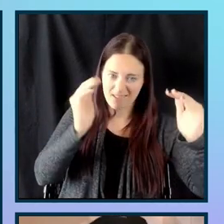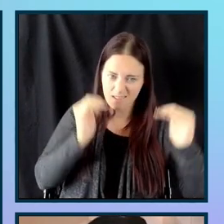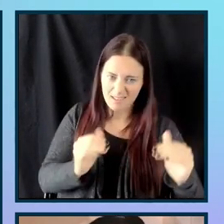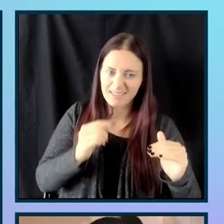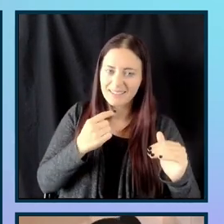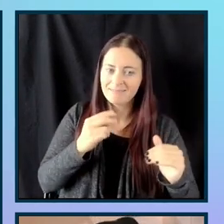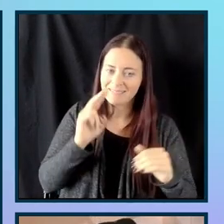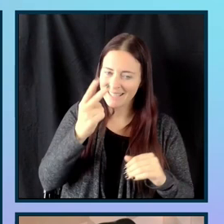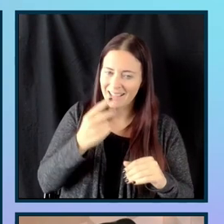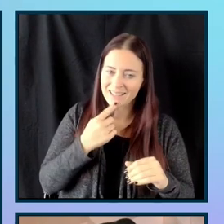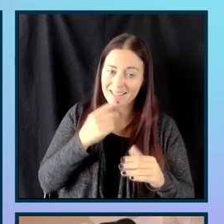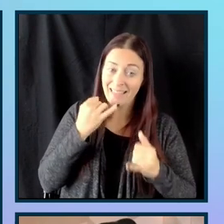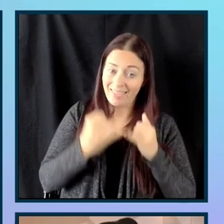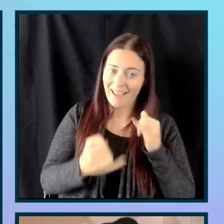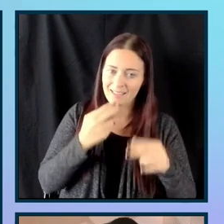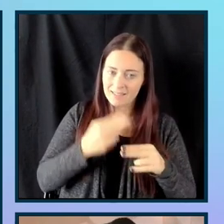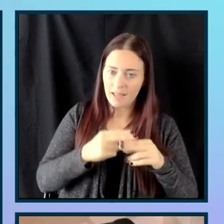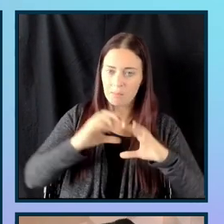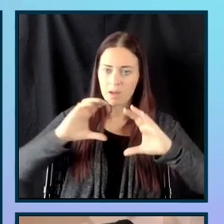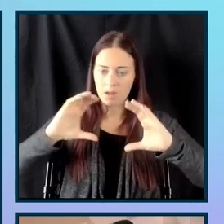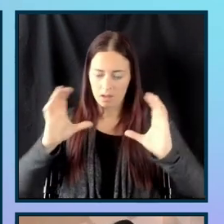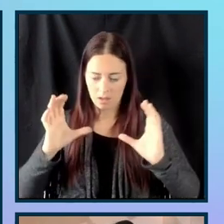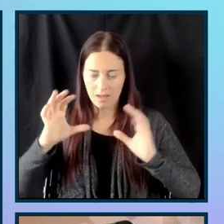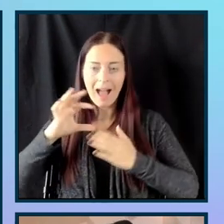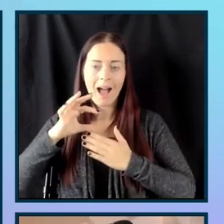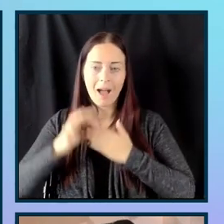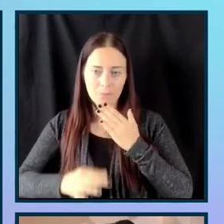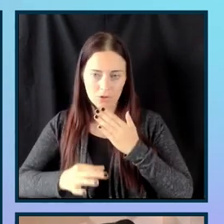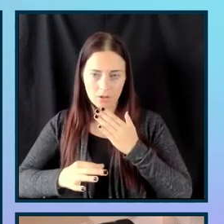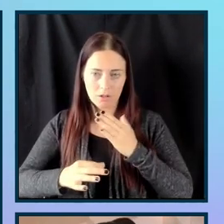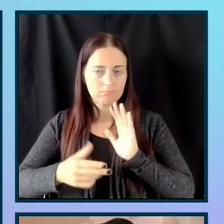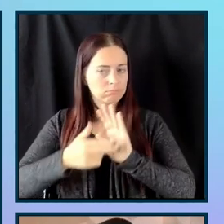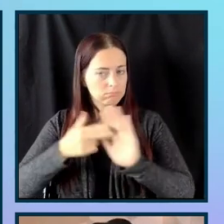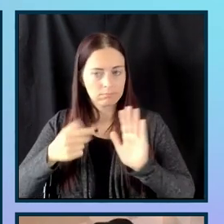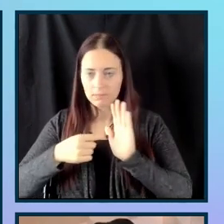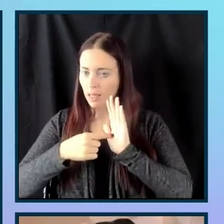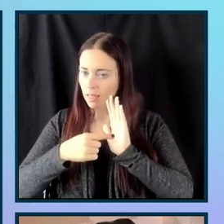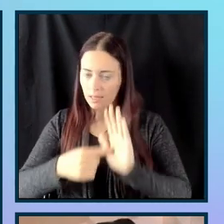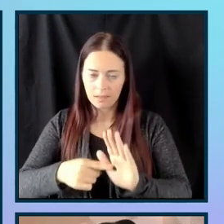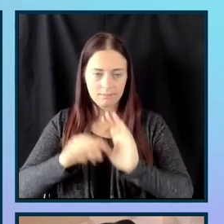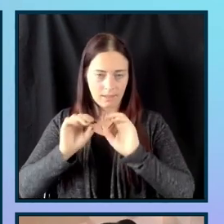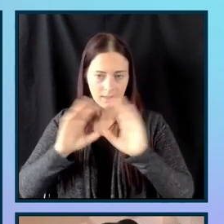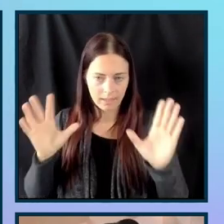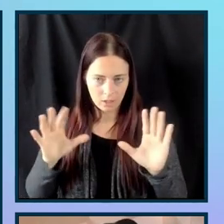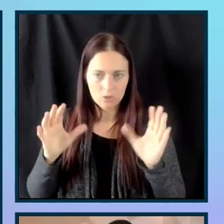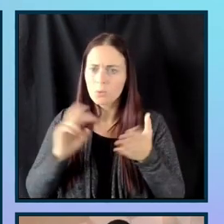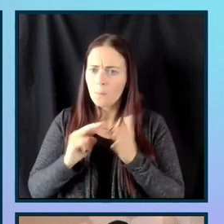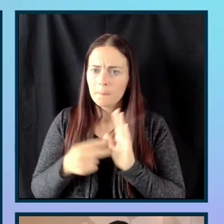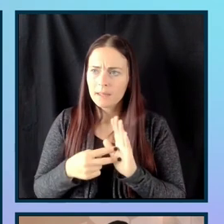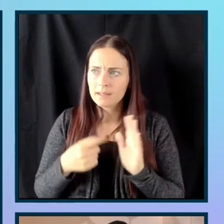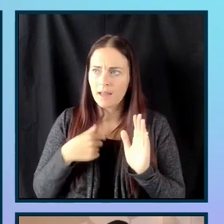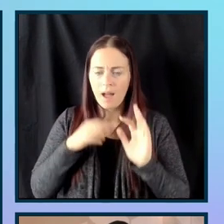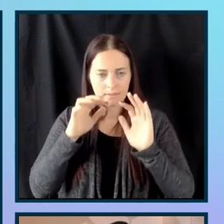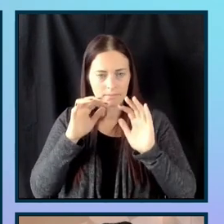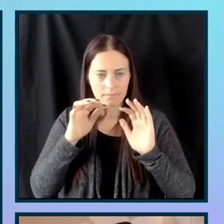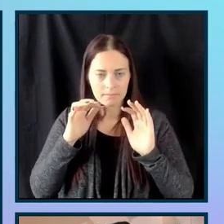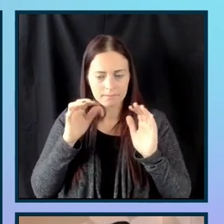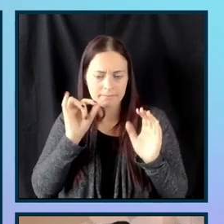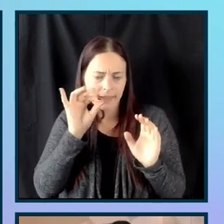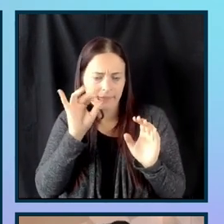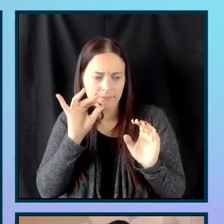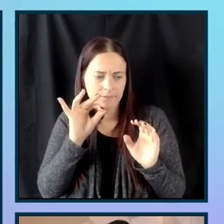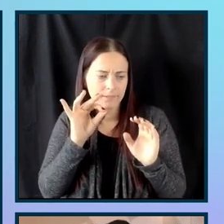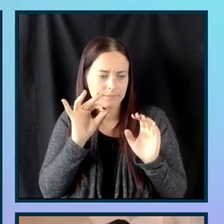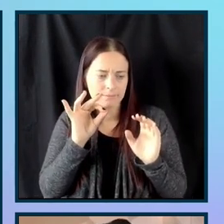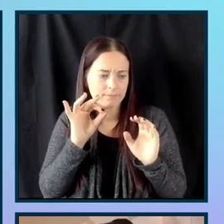that this is a lot clearer for the user. In my mental model, I know that, hey, I'm going to get in, start filling this out. And then whenever I see that optional, I know that I can